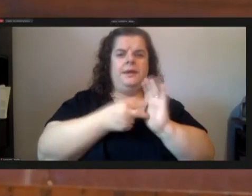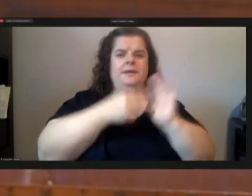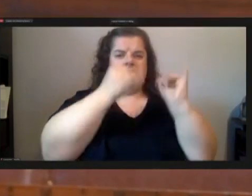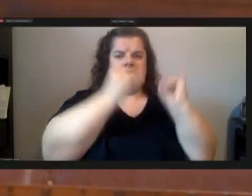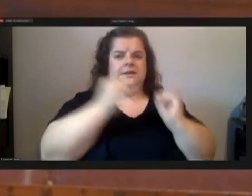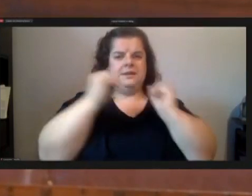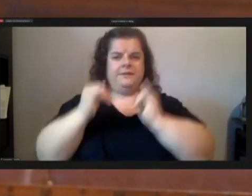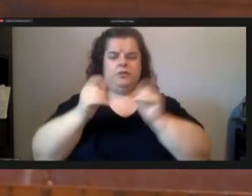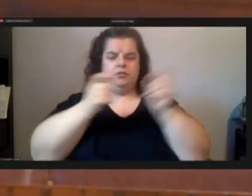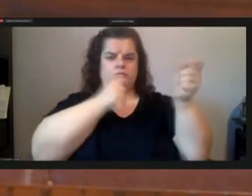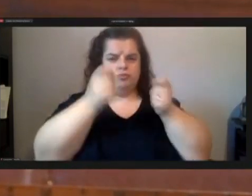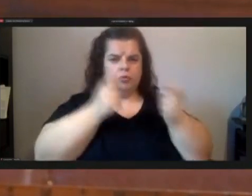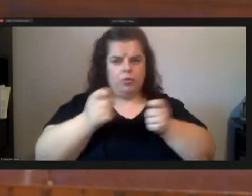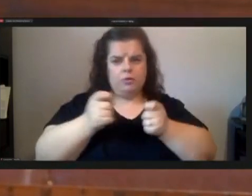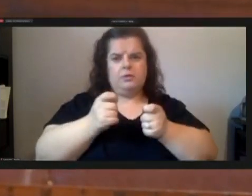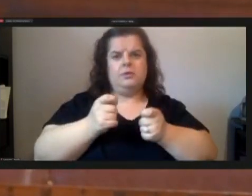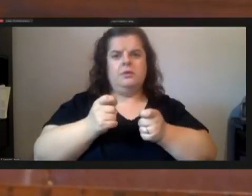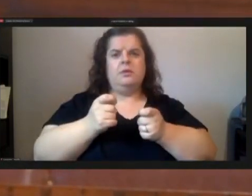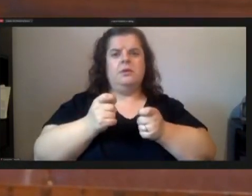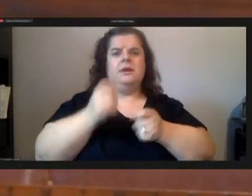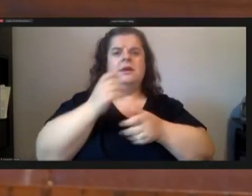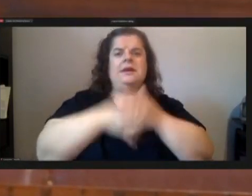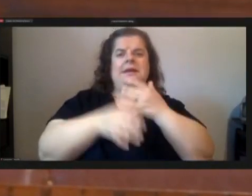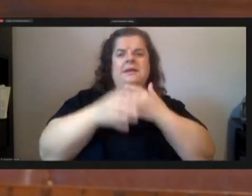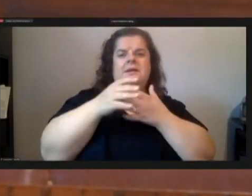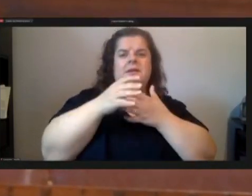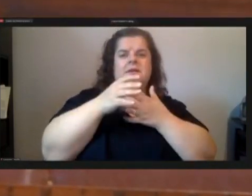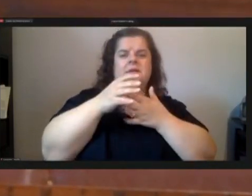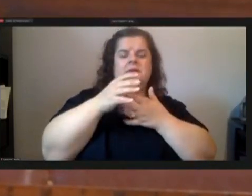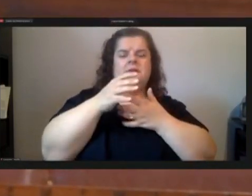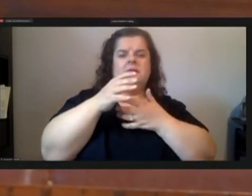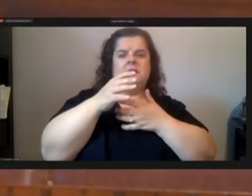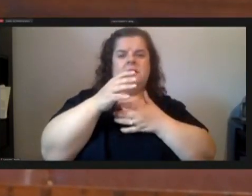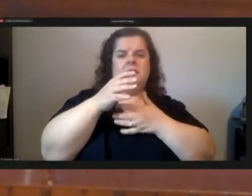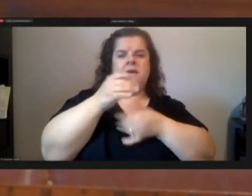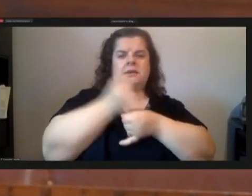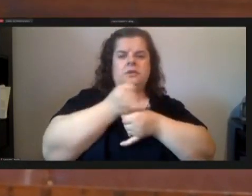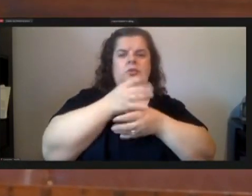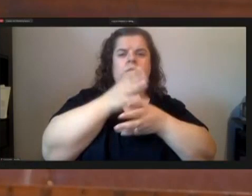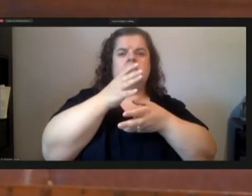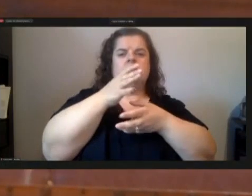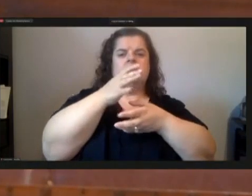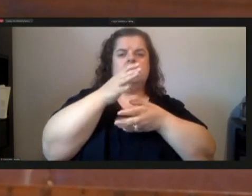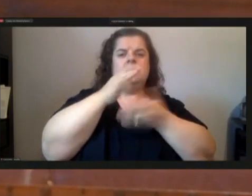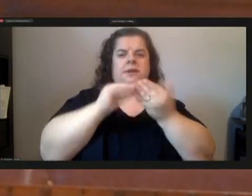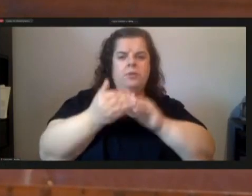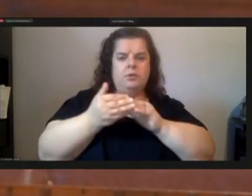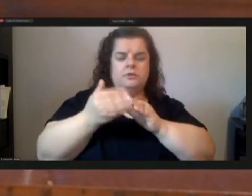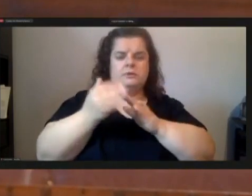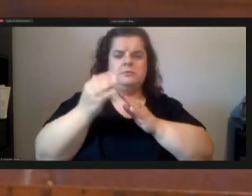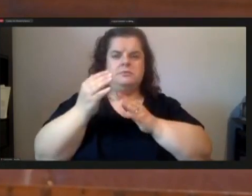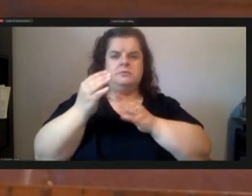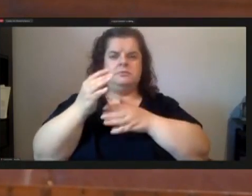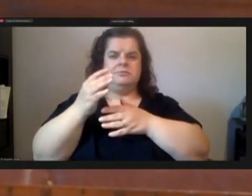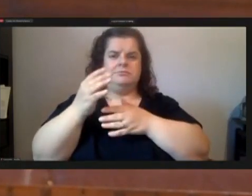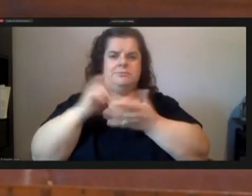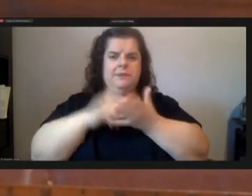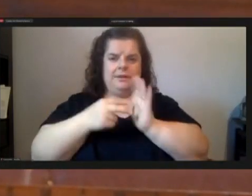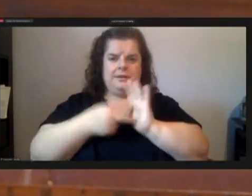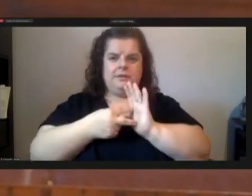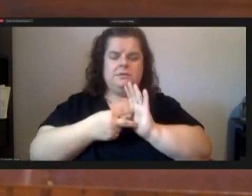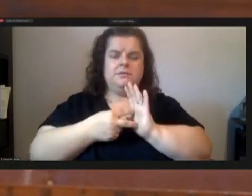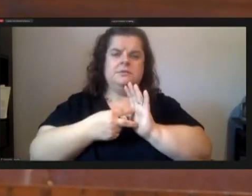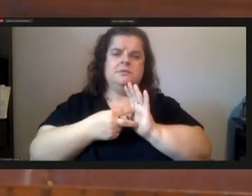in an institutional neighborhood uh context um and i think it will end the con